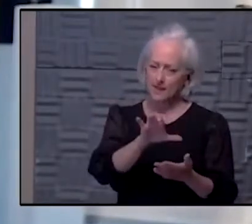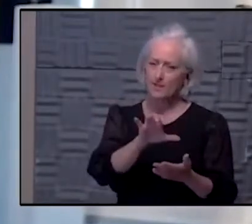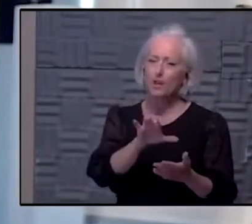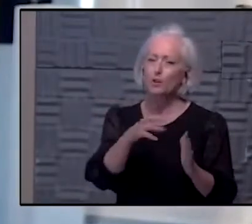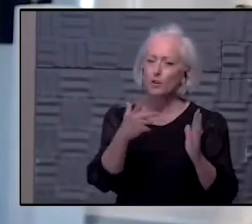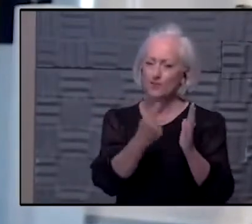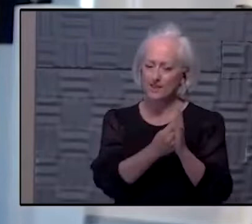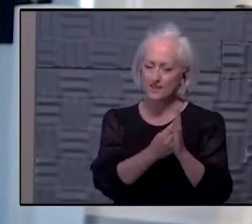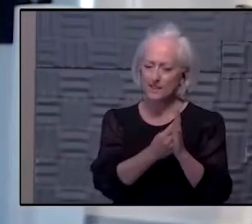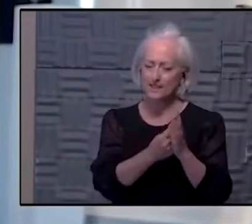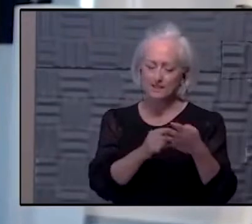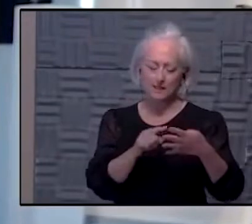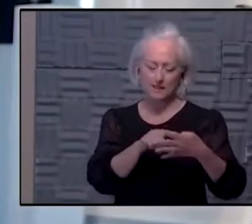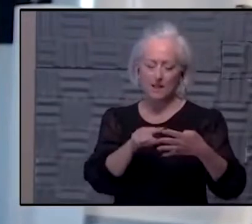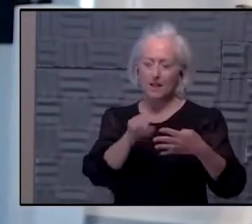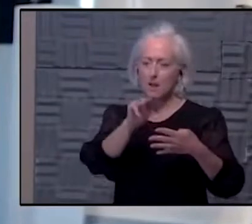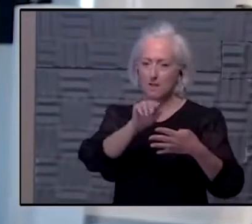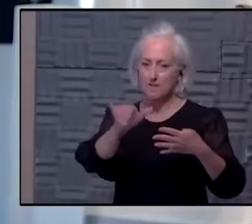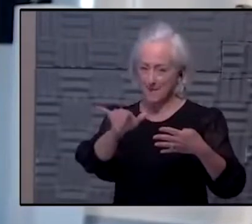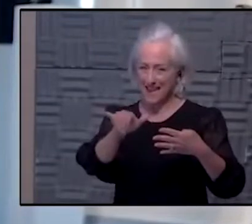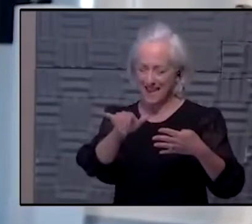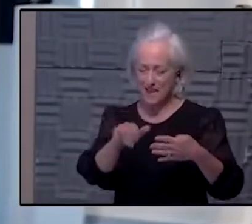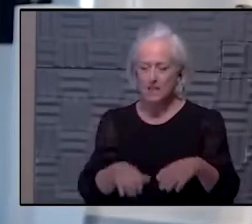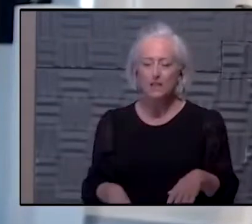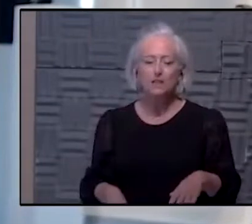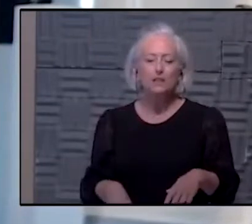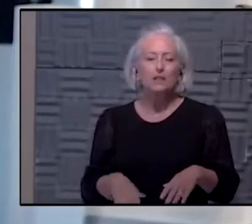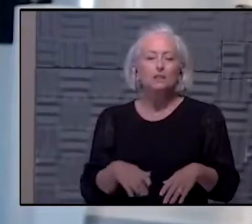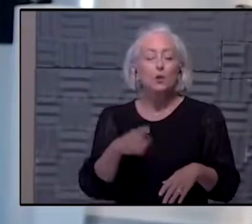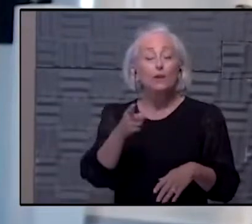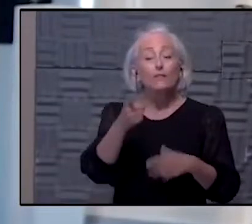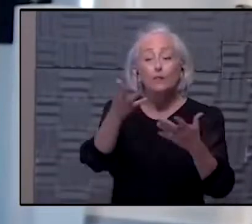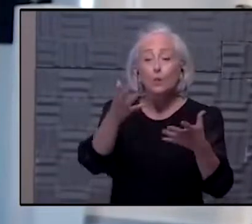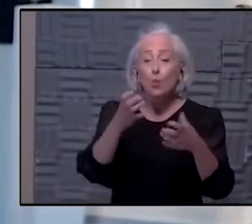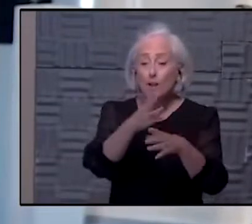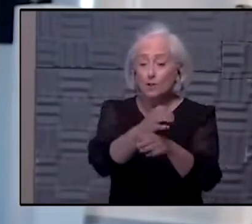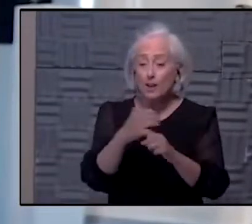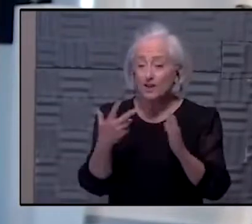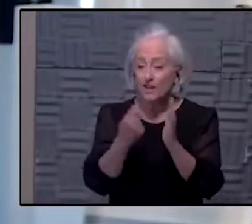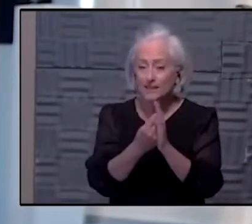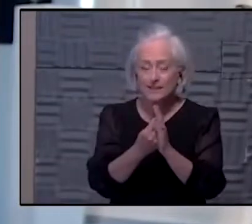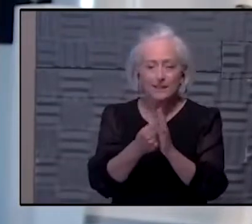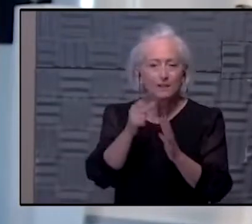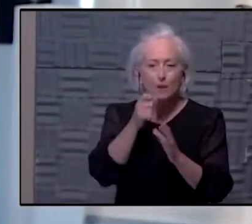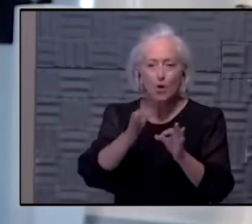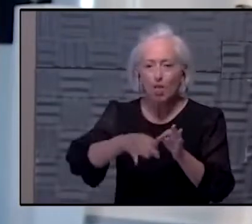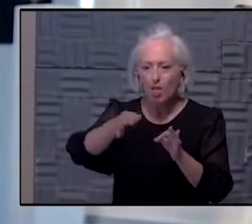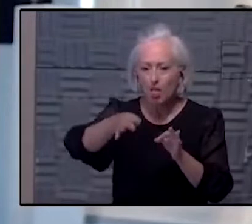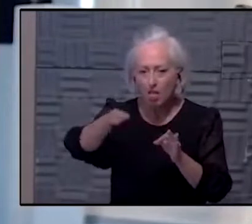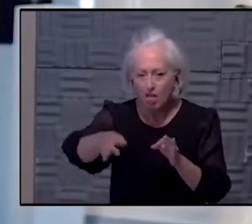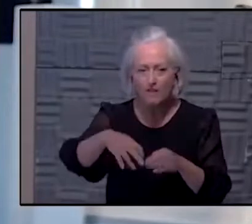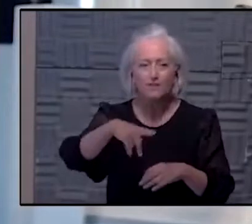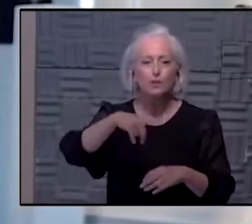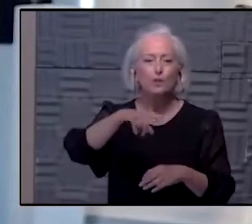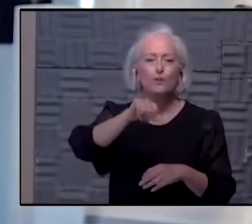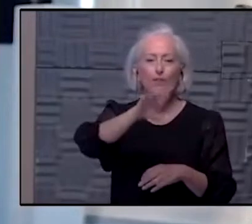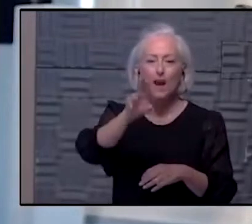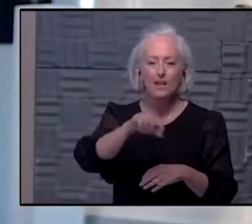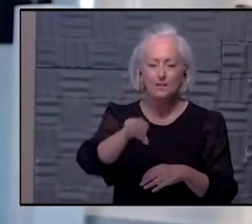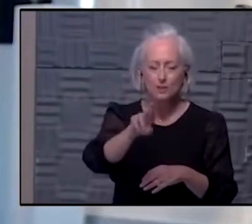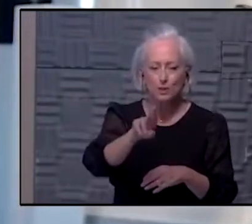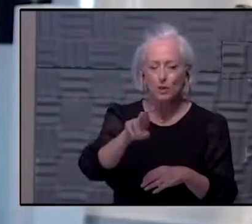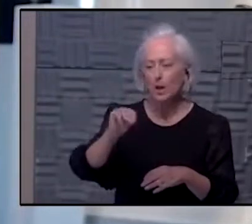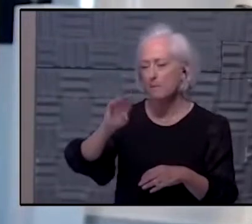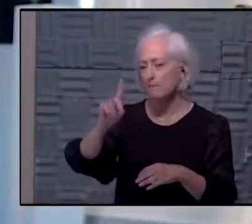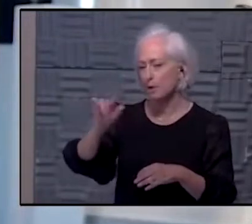3rd. So, it's not like we're flush in it. And for people who want to get vaccinated, I wouldn't put off the Pfizer and Moderna. If they're content with that, then go